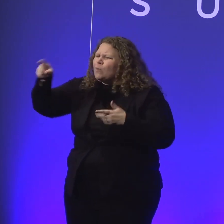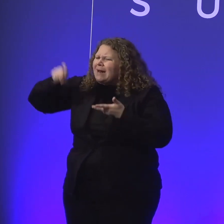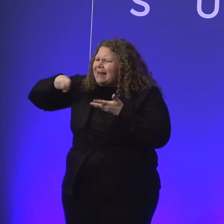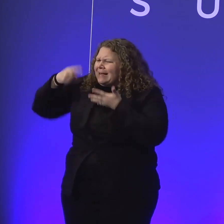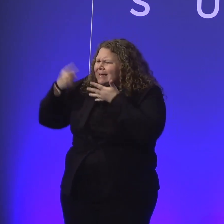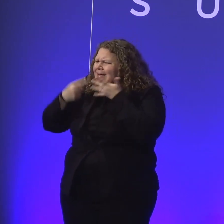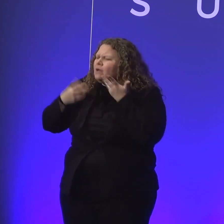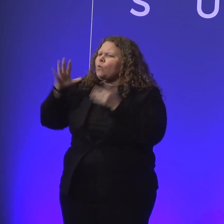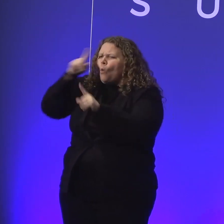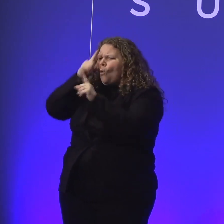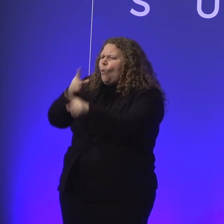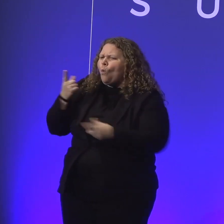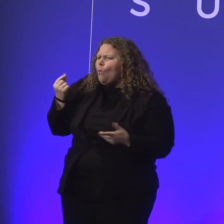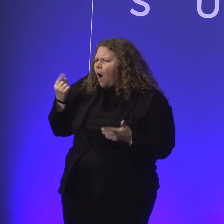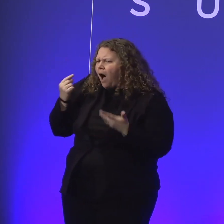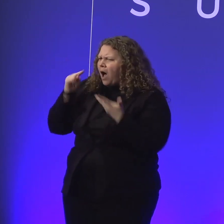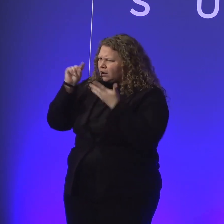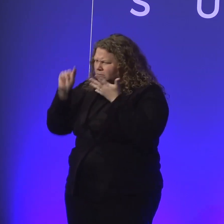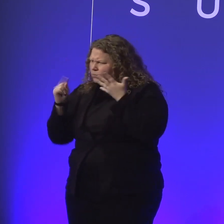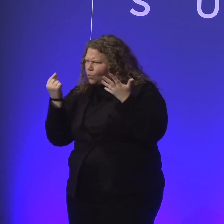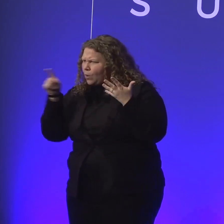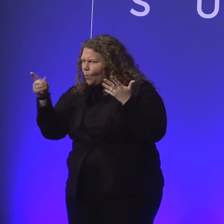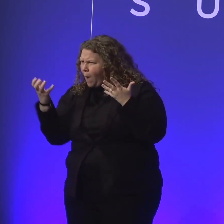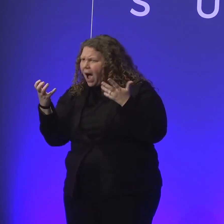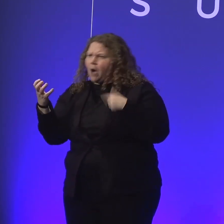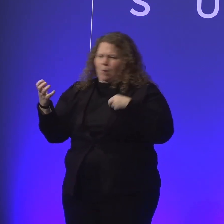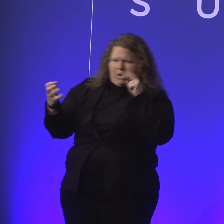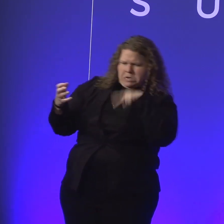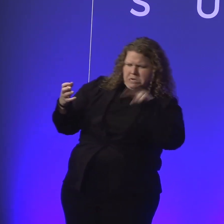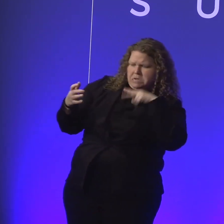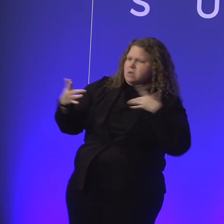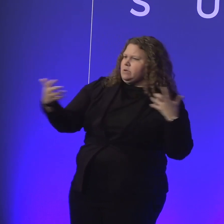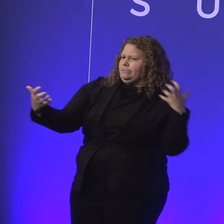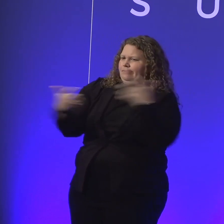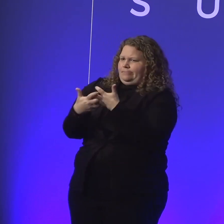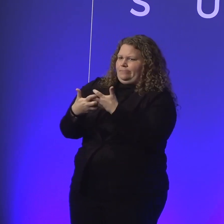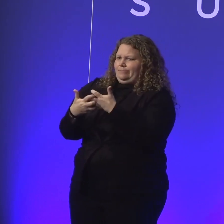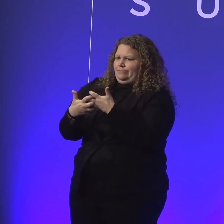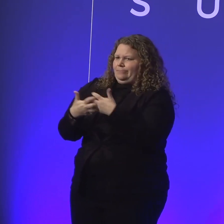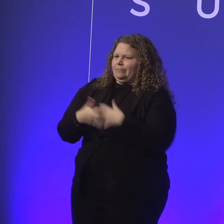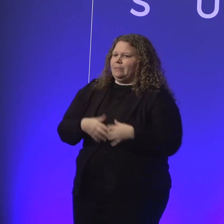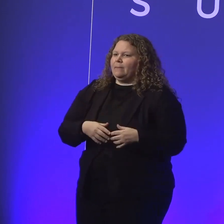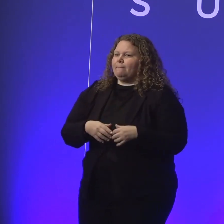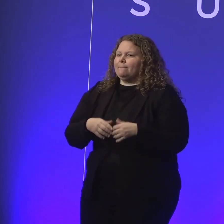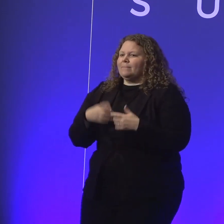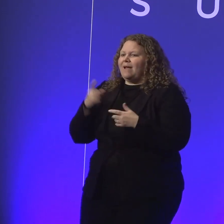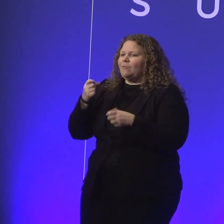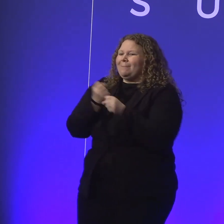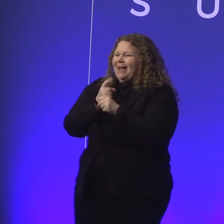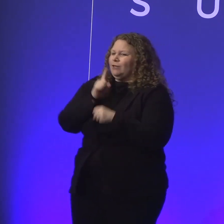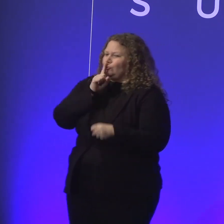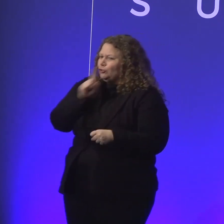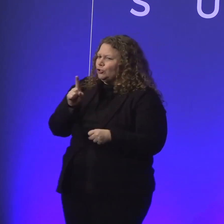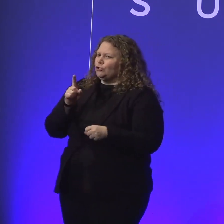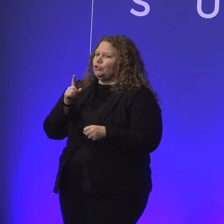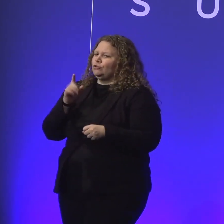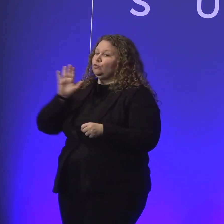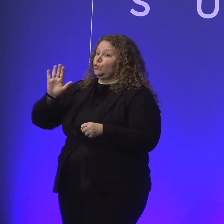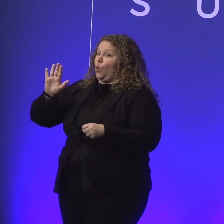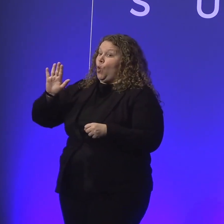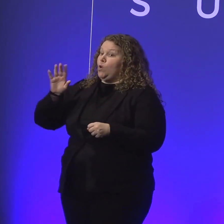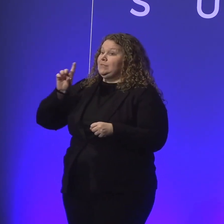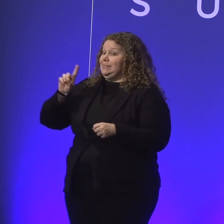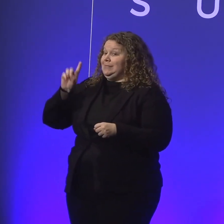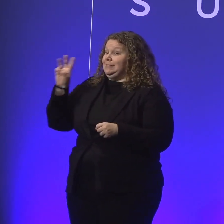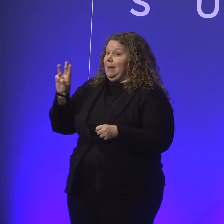sequence look like? That was the thing that really came through loud and clear from Lee was that we've got to make this DWP training, not Microsoft training. But